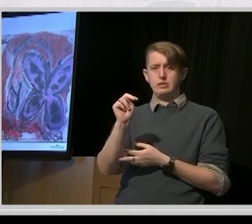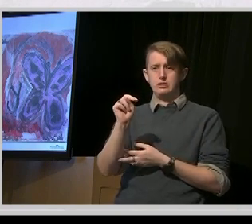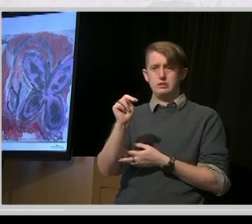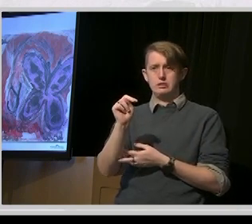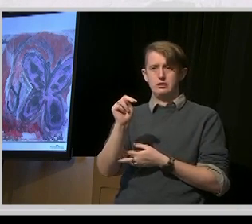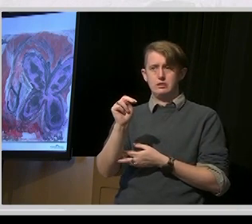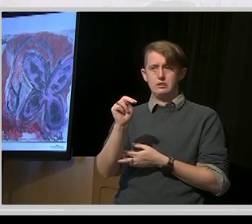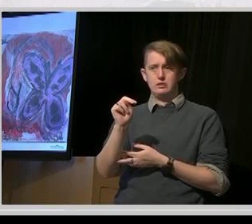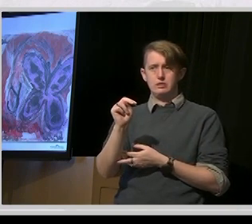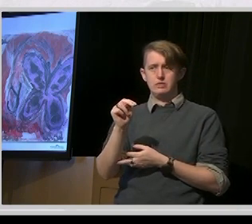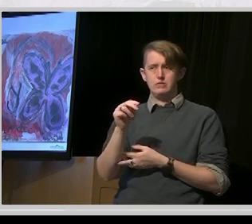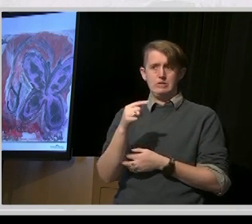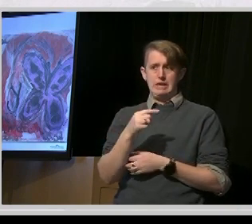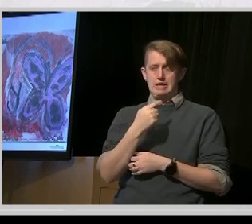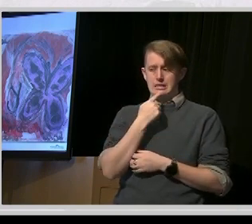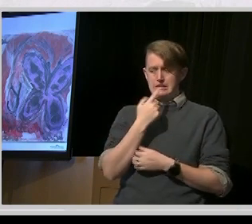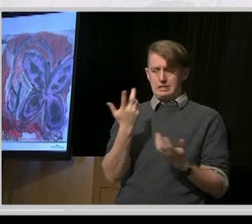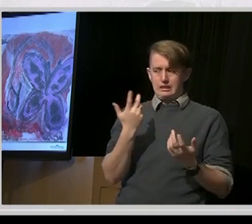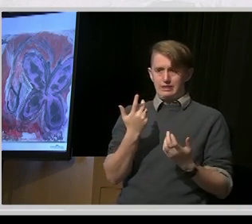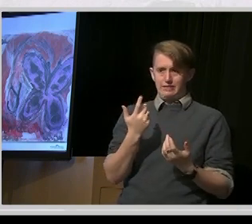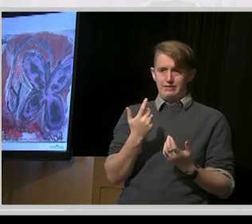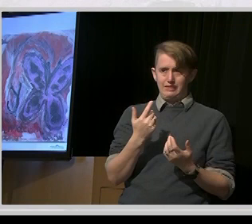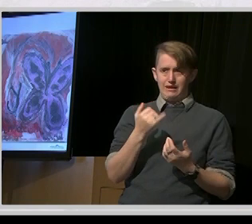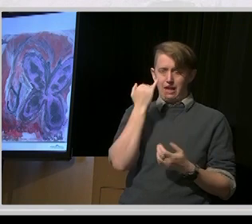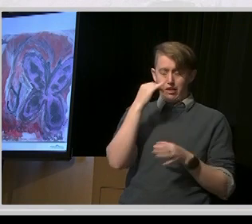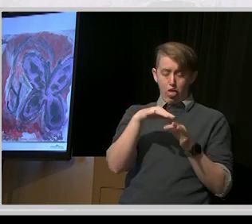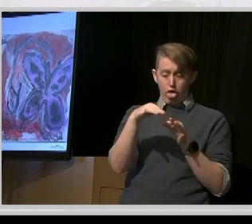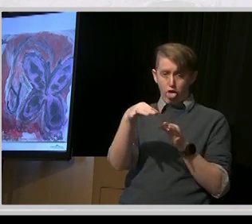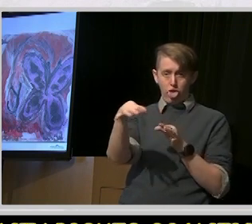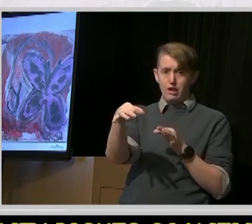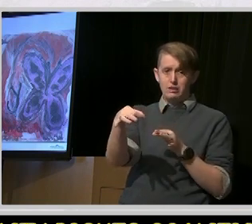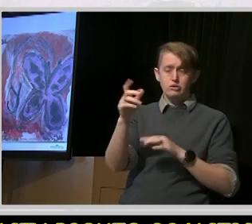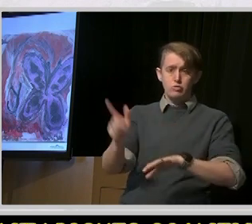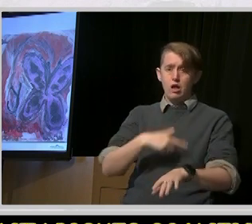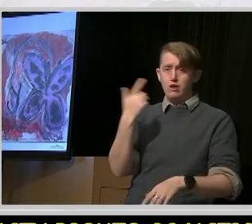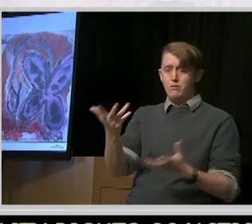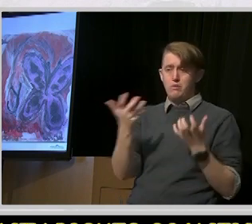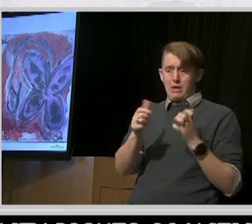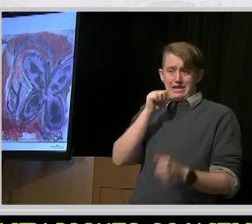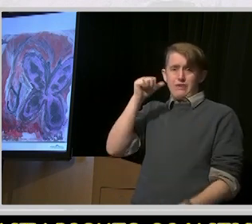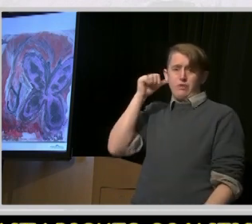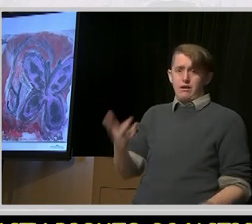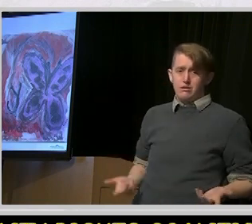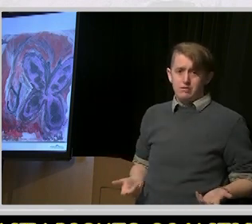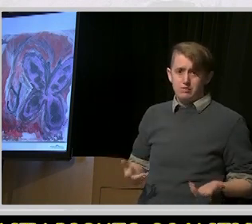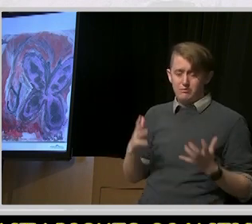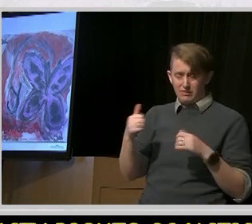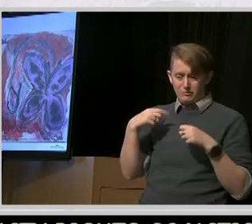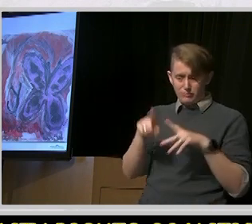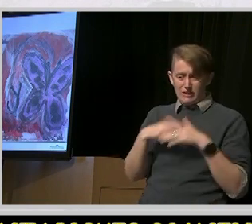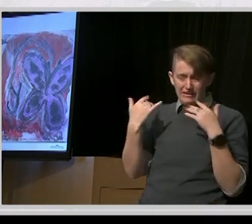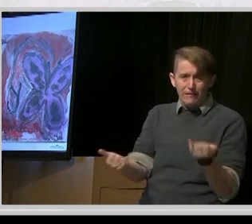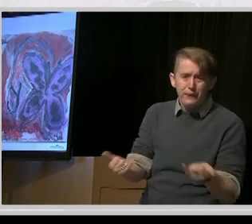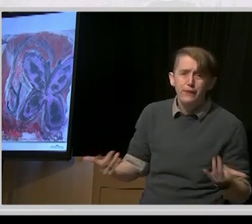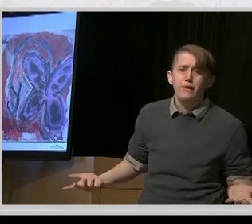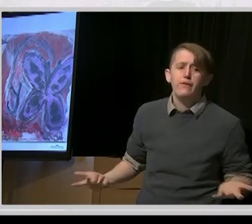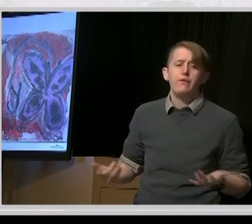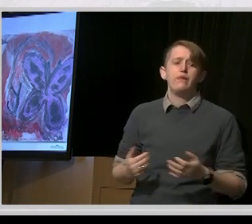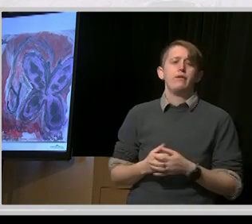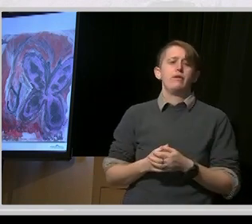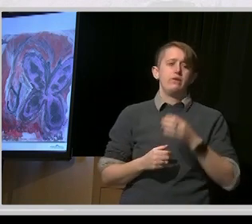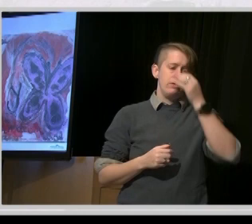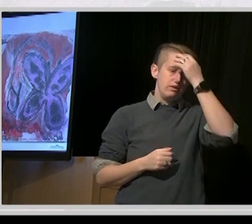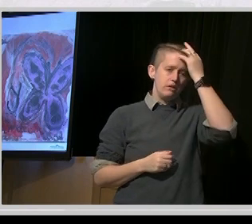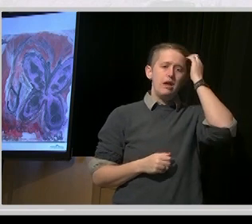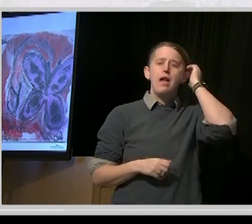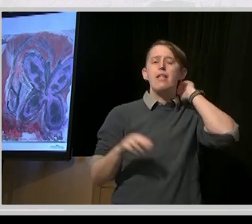day you take is one day too long. We want all this done today, tomorrow, and then we've got the service providers and the government folks and other people saying